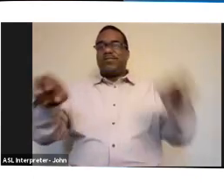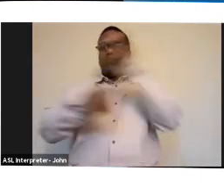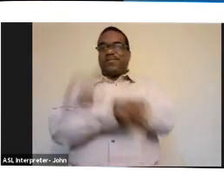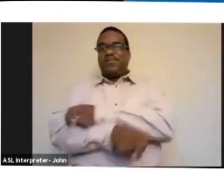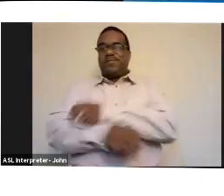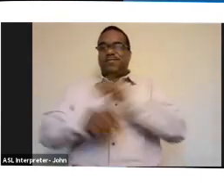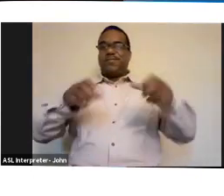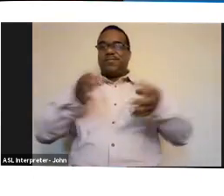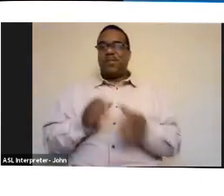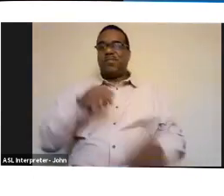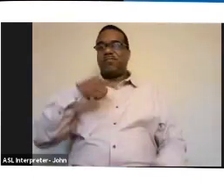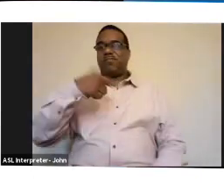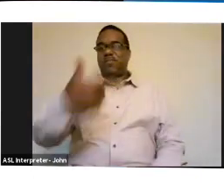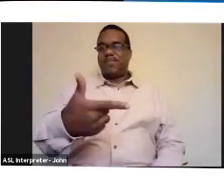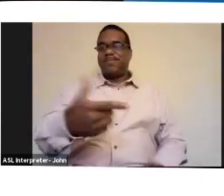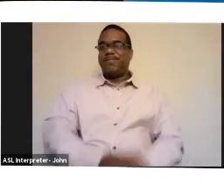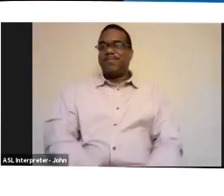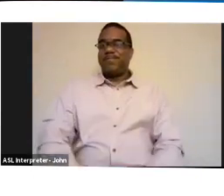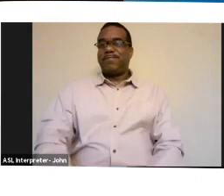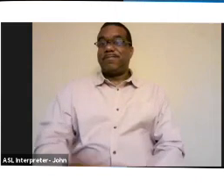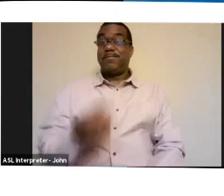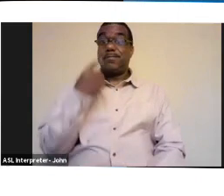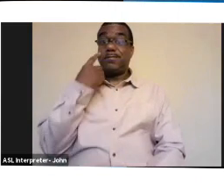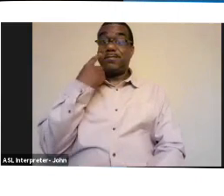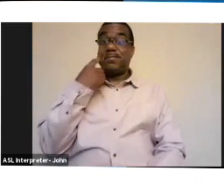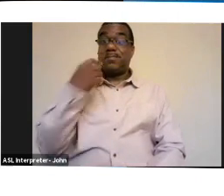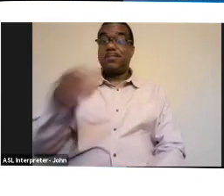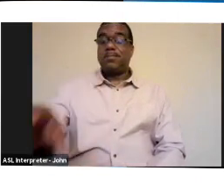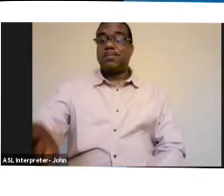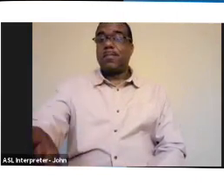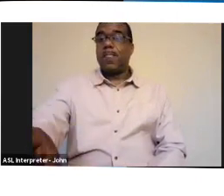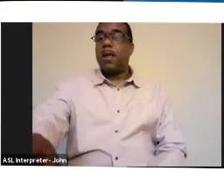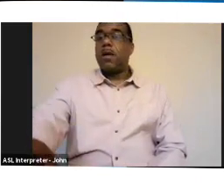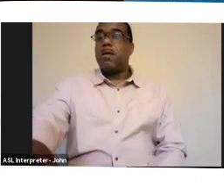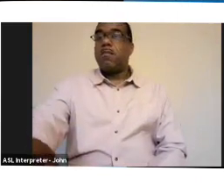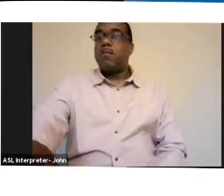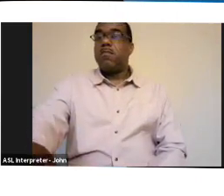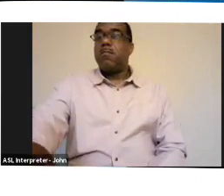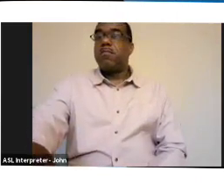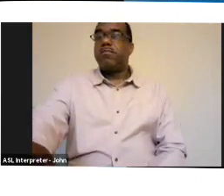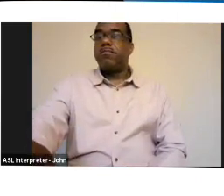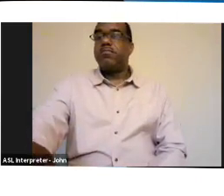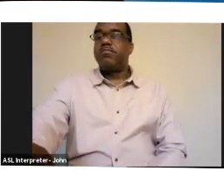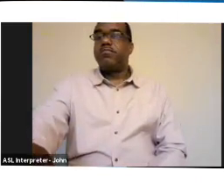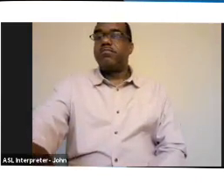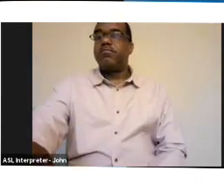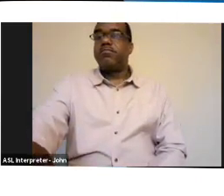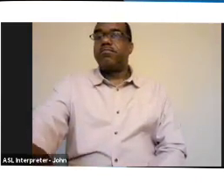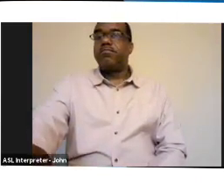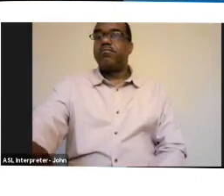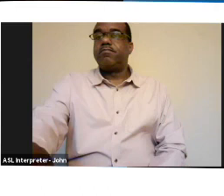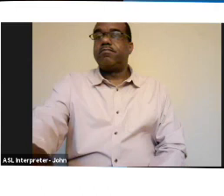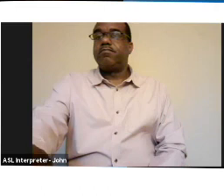So I say all this to say that there are other possibilities. There are other ways to have regenerative textile